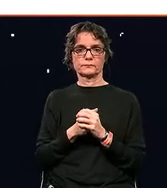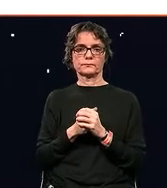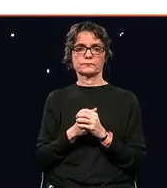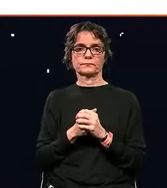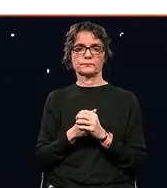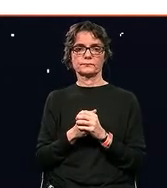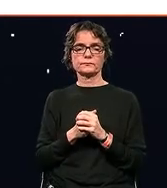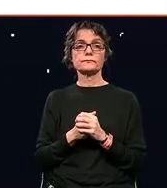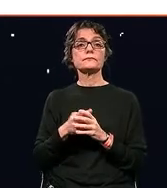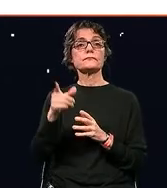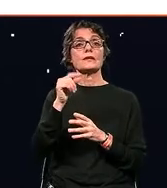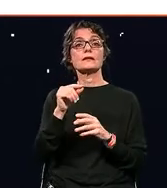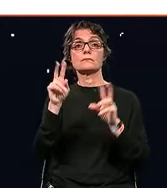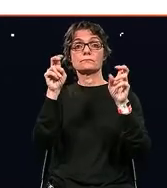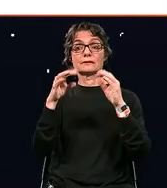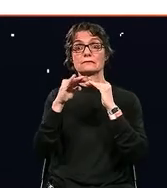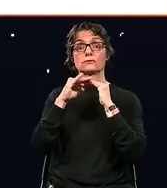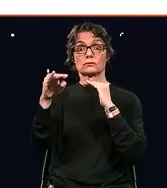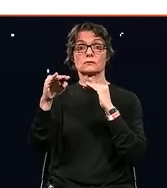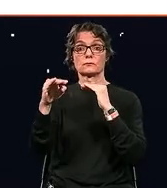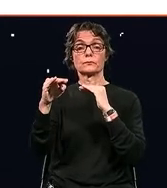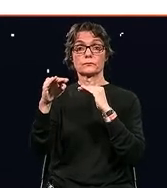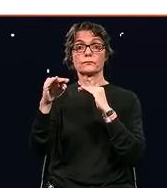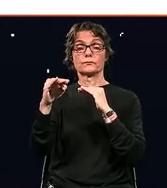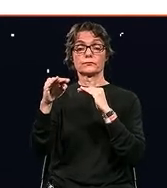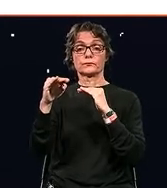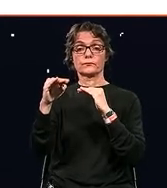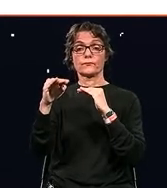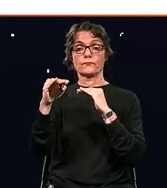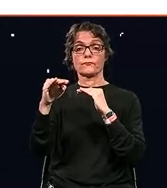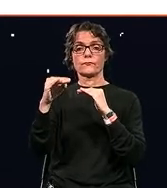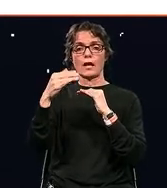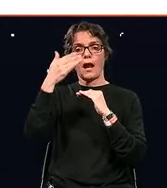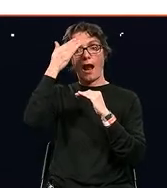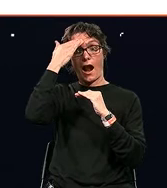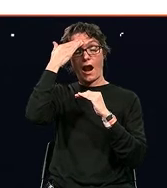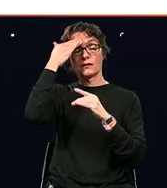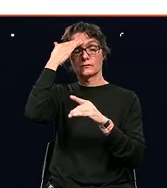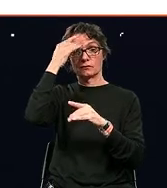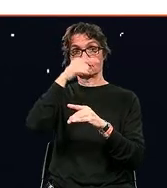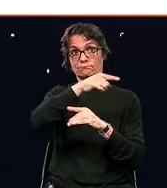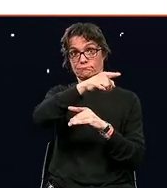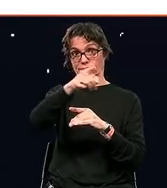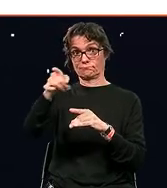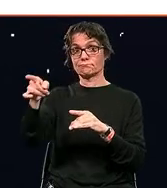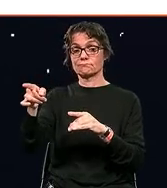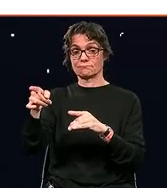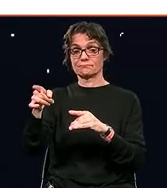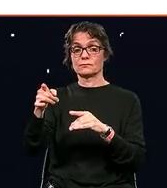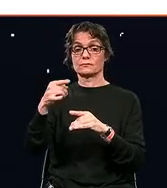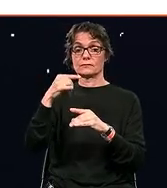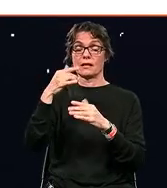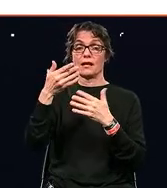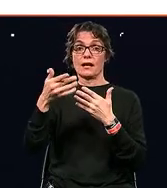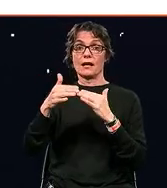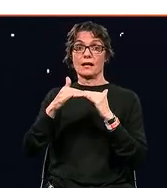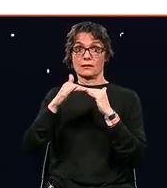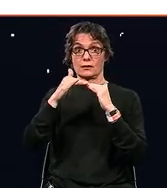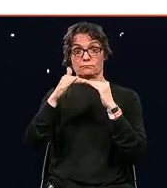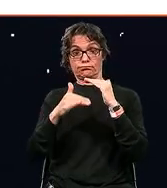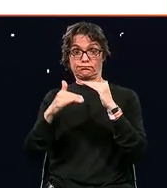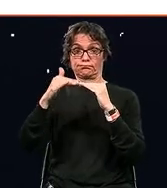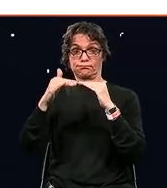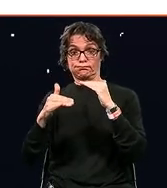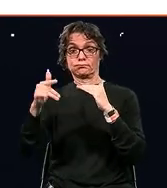And when it comes to sustainability, I think that there has been a lot in sustainability that is around